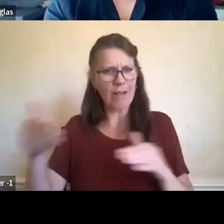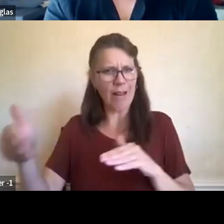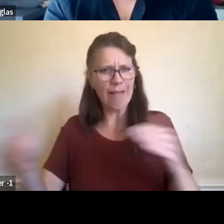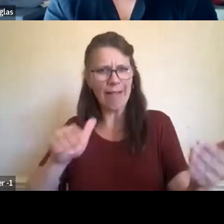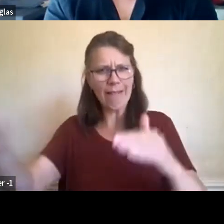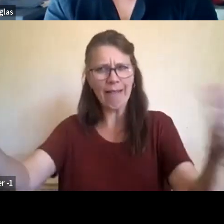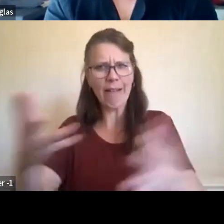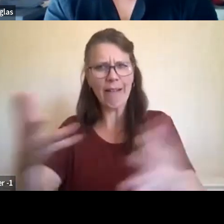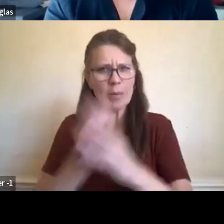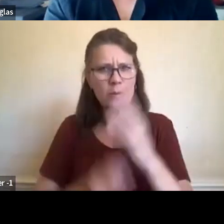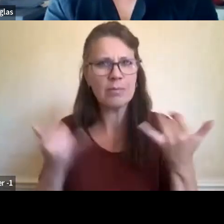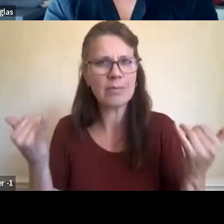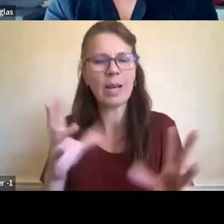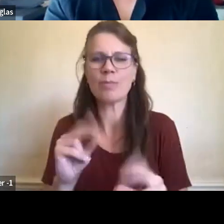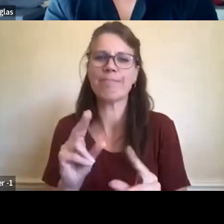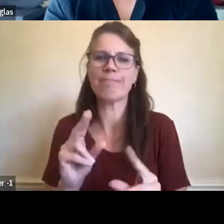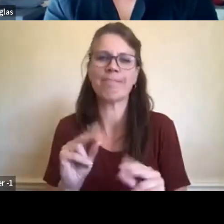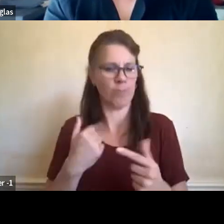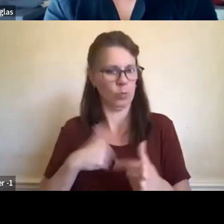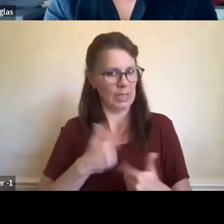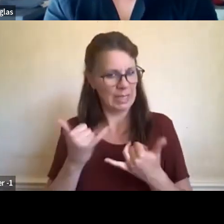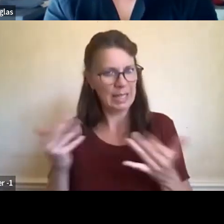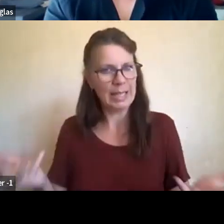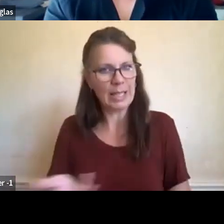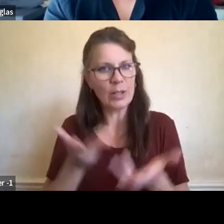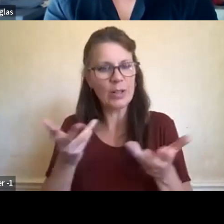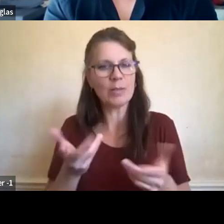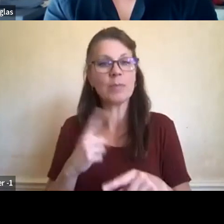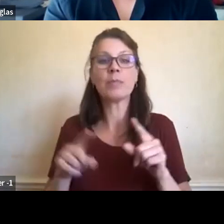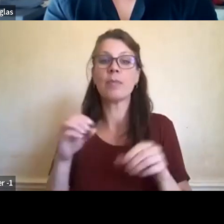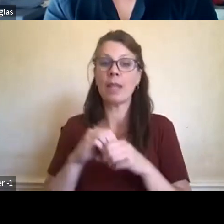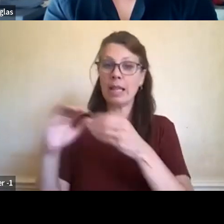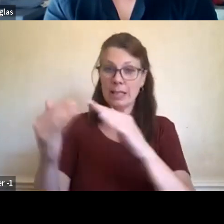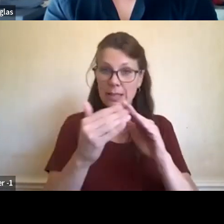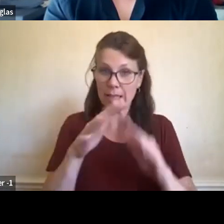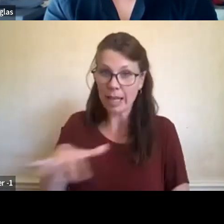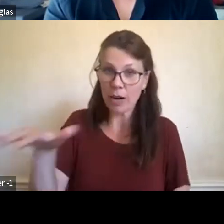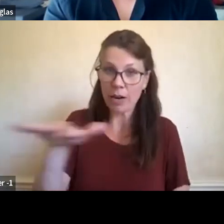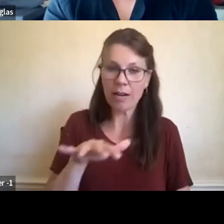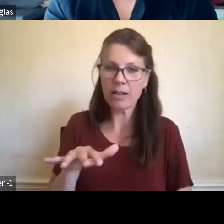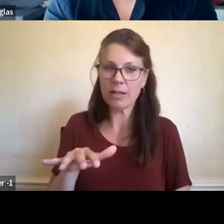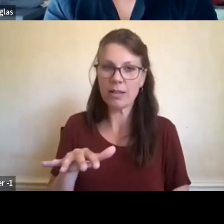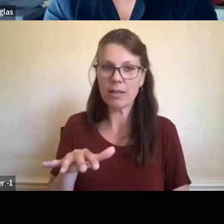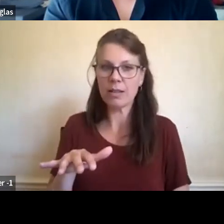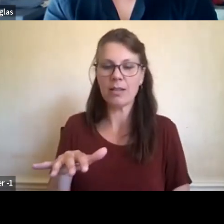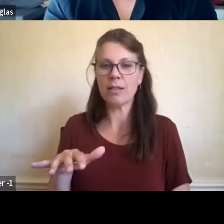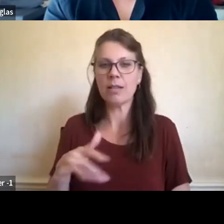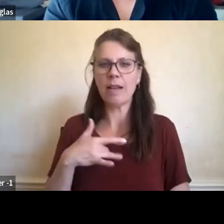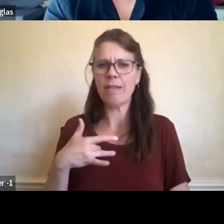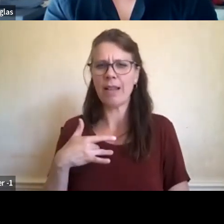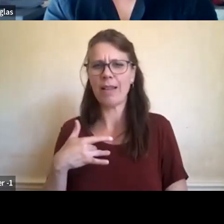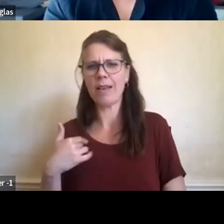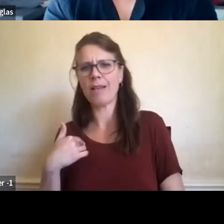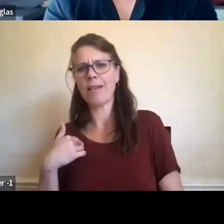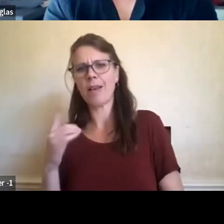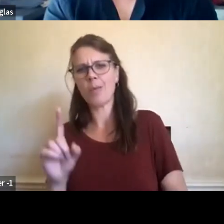that is still present, especially in urban areas is just like, you know, we're a whisper in the wind until it's,